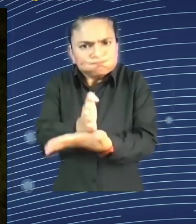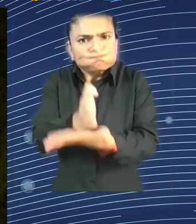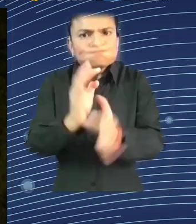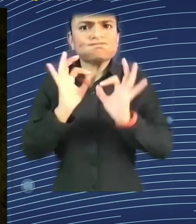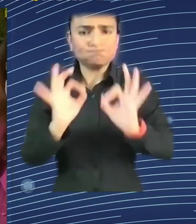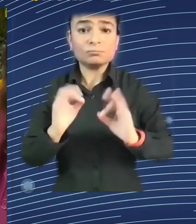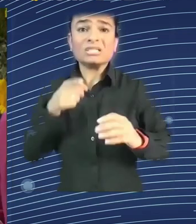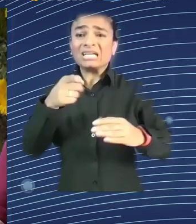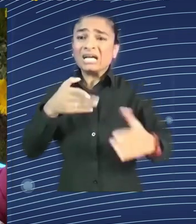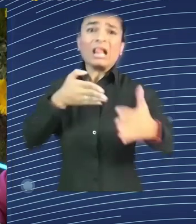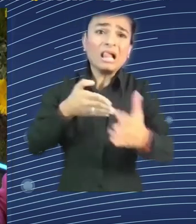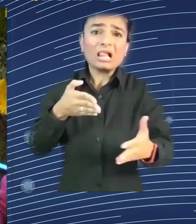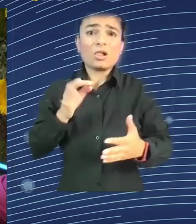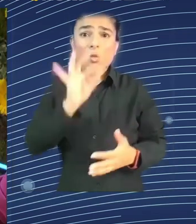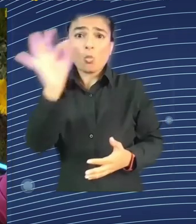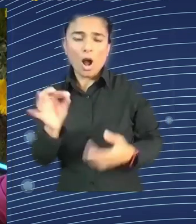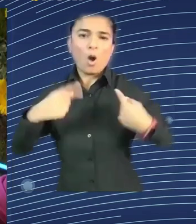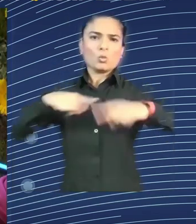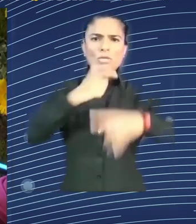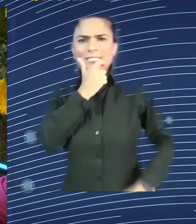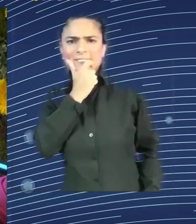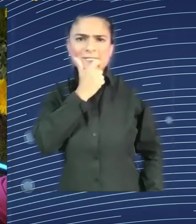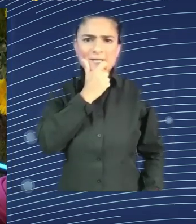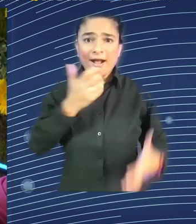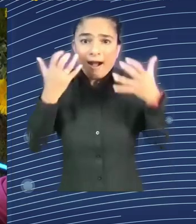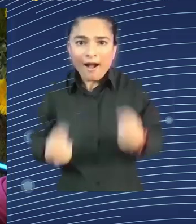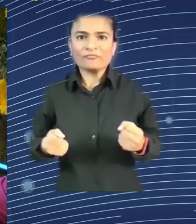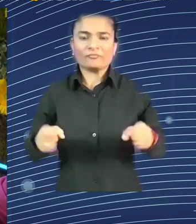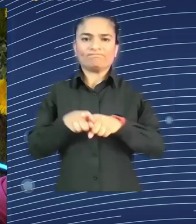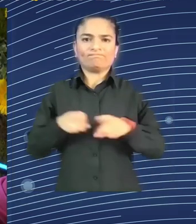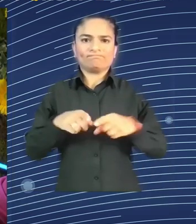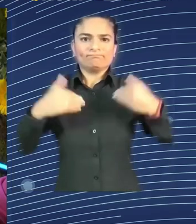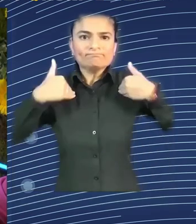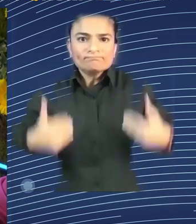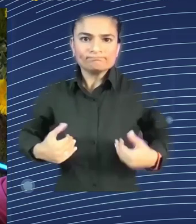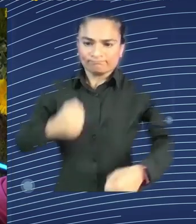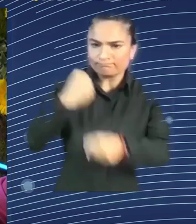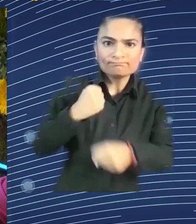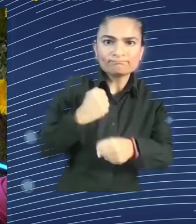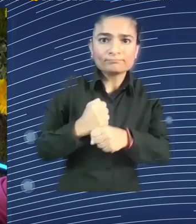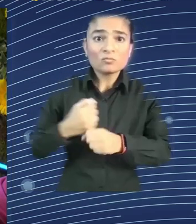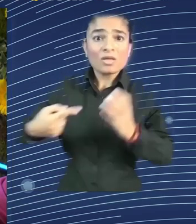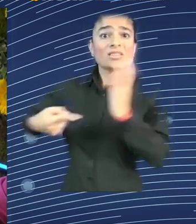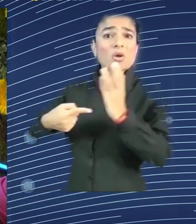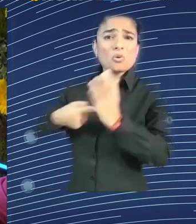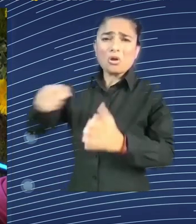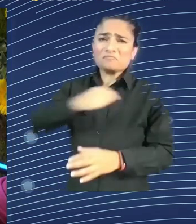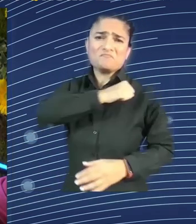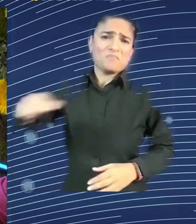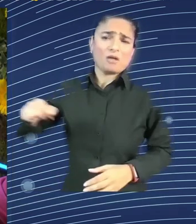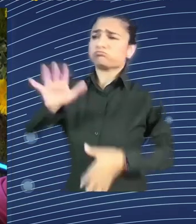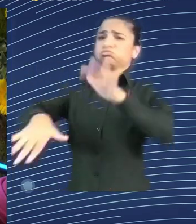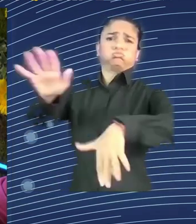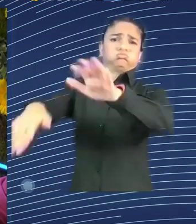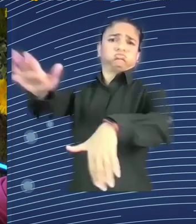I'll ask a question that I received from Slido. Meanwhile, can we have a little light in the room and please raise